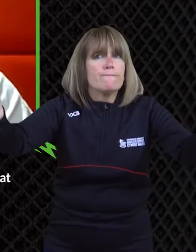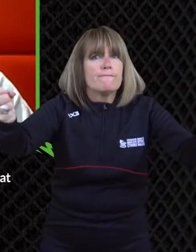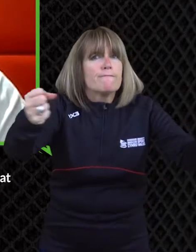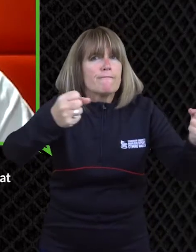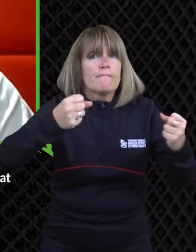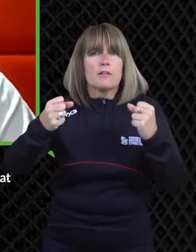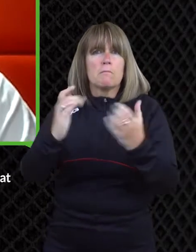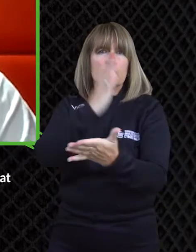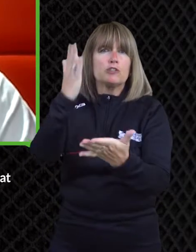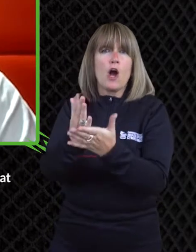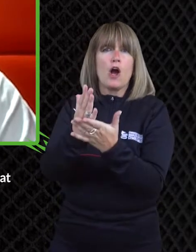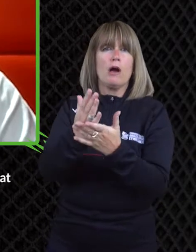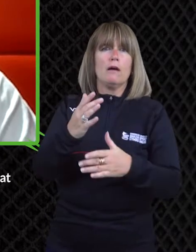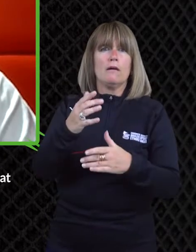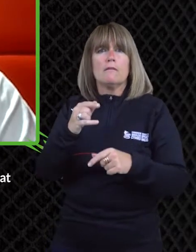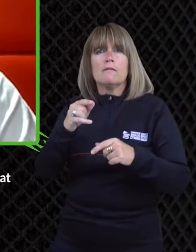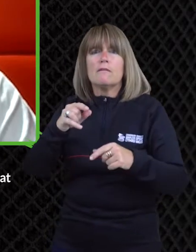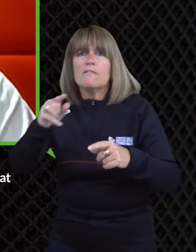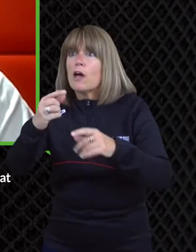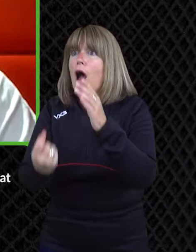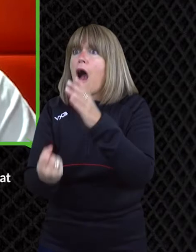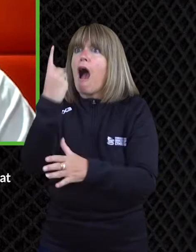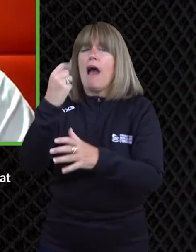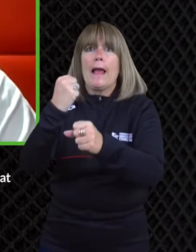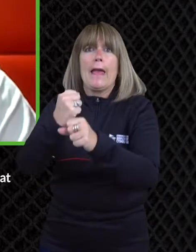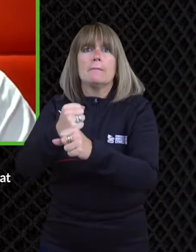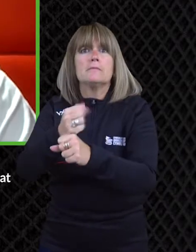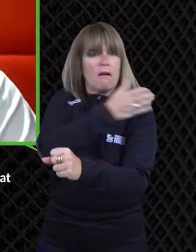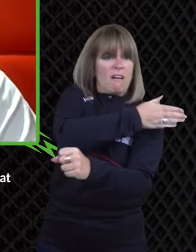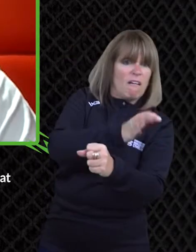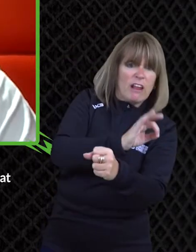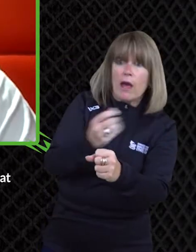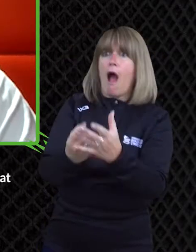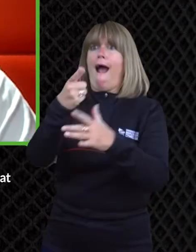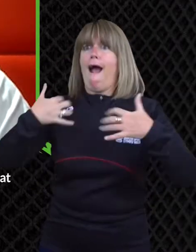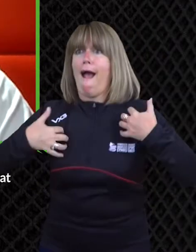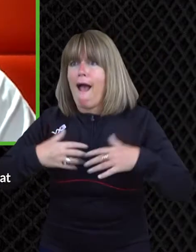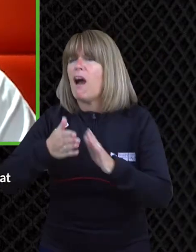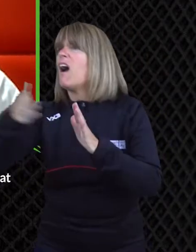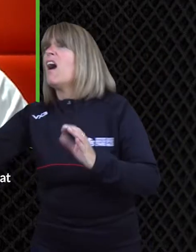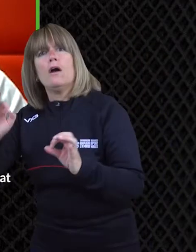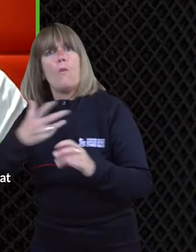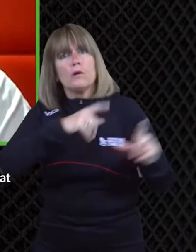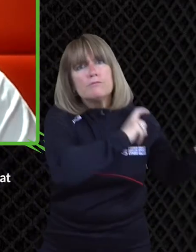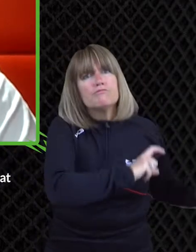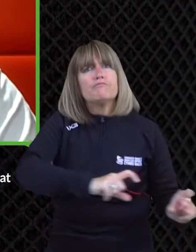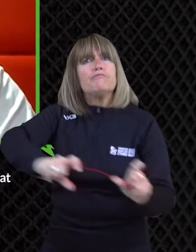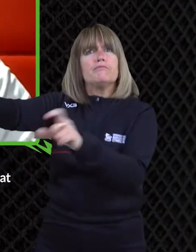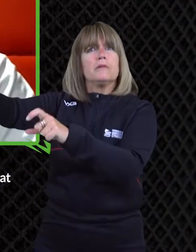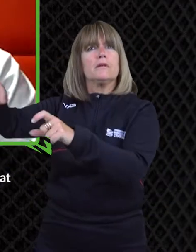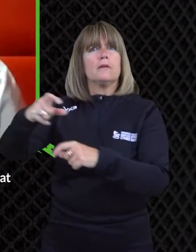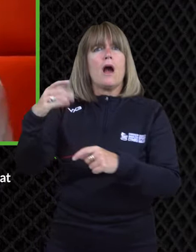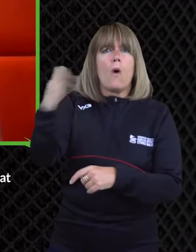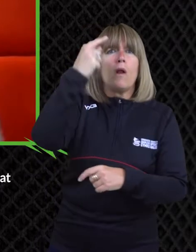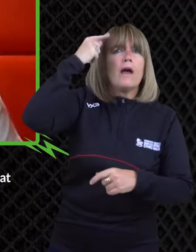things are improving uh i think awareness is is definitely there um and we we just need to